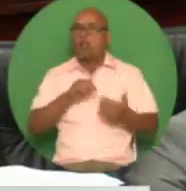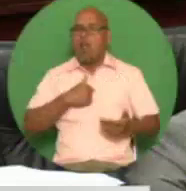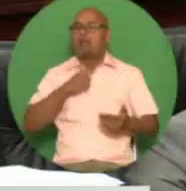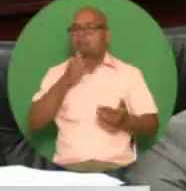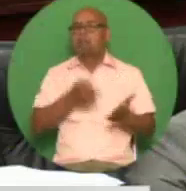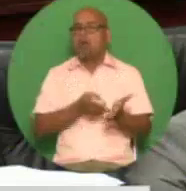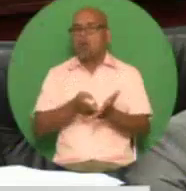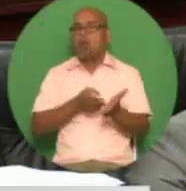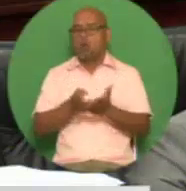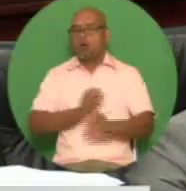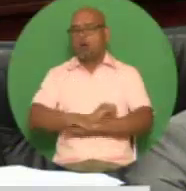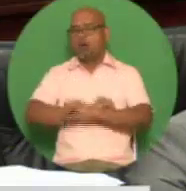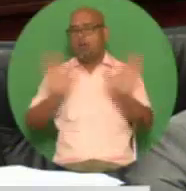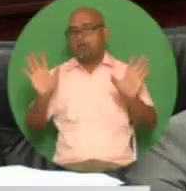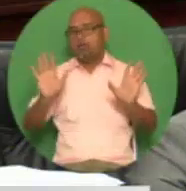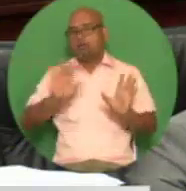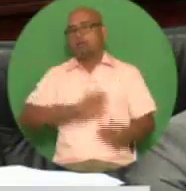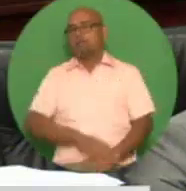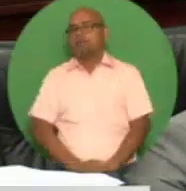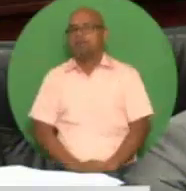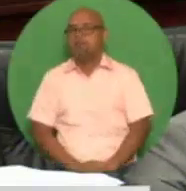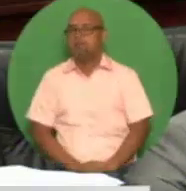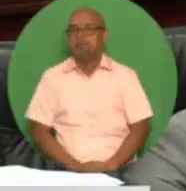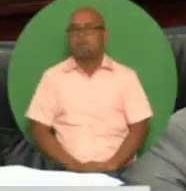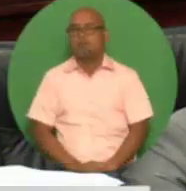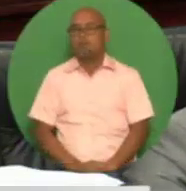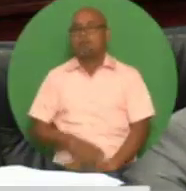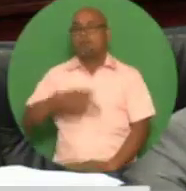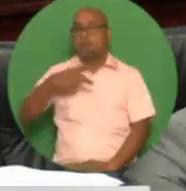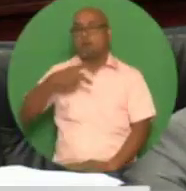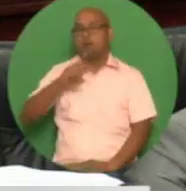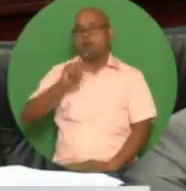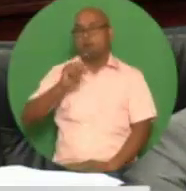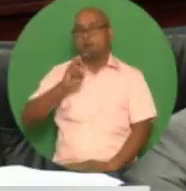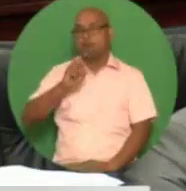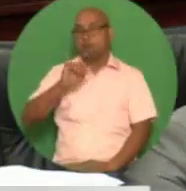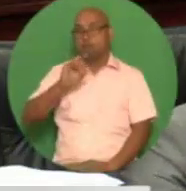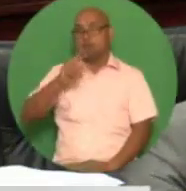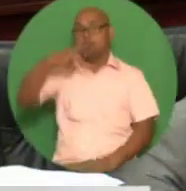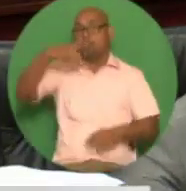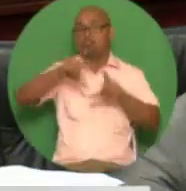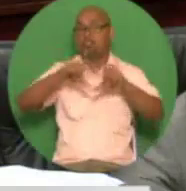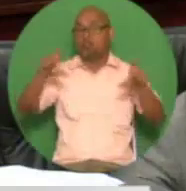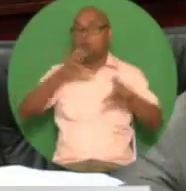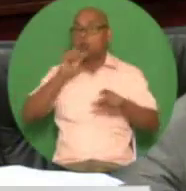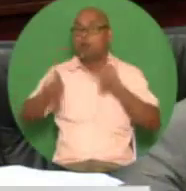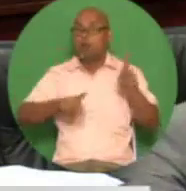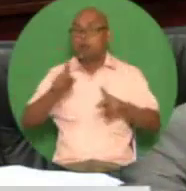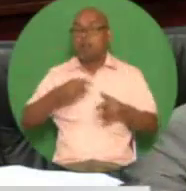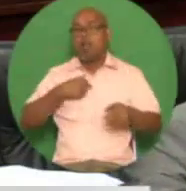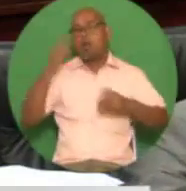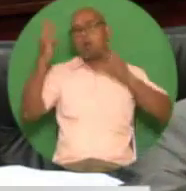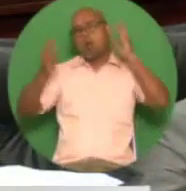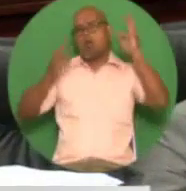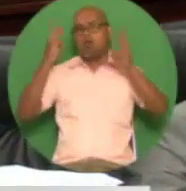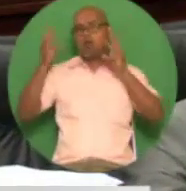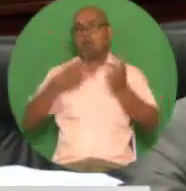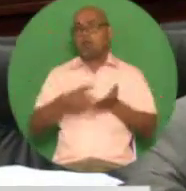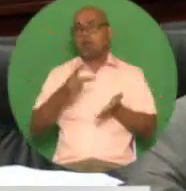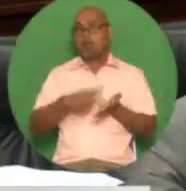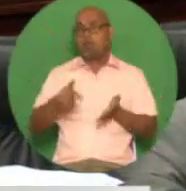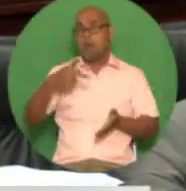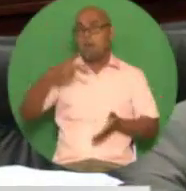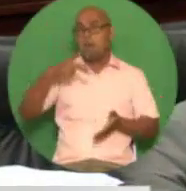public service pension Madam Speaker we have been concerned with the delay and extended delivery of pensions